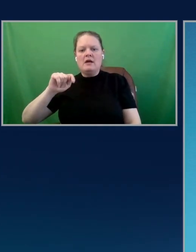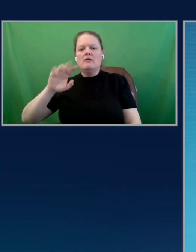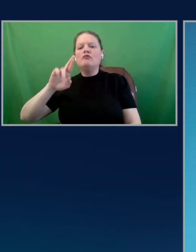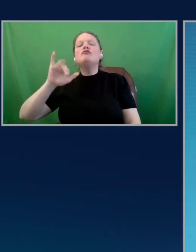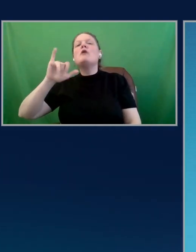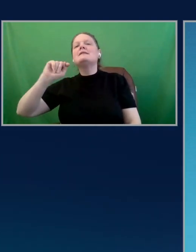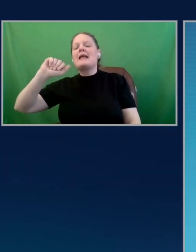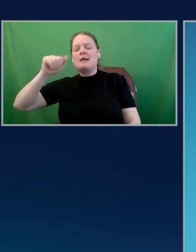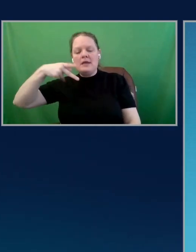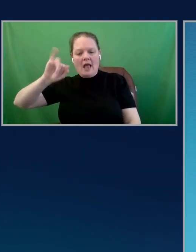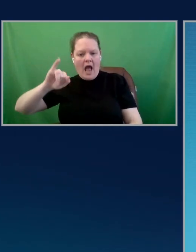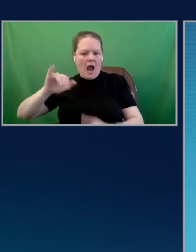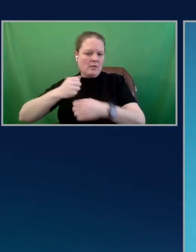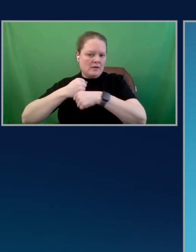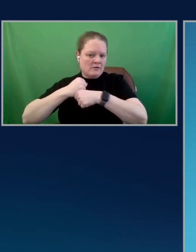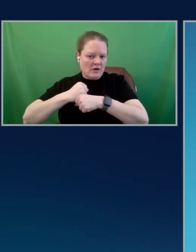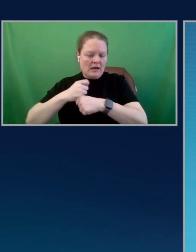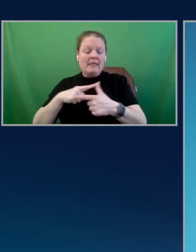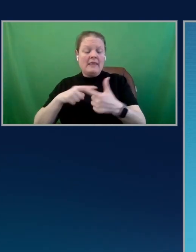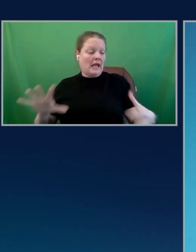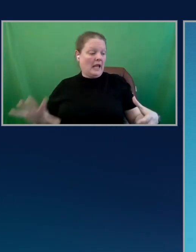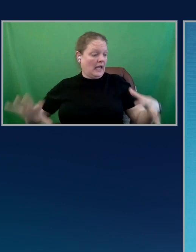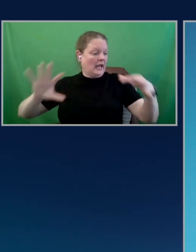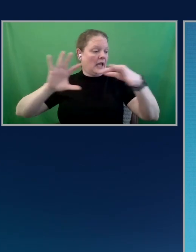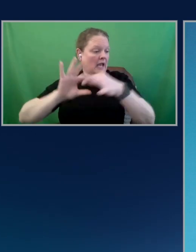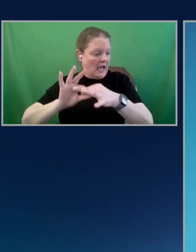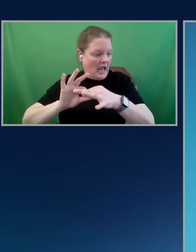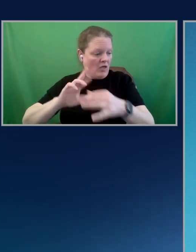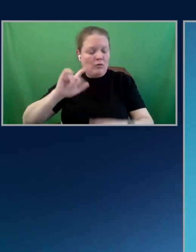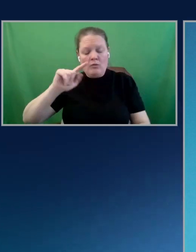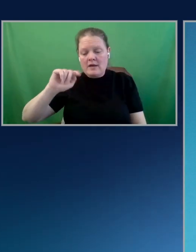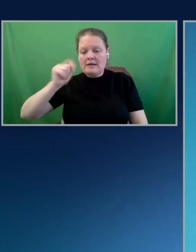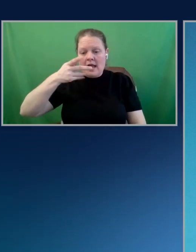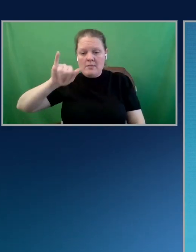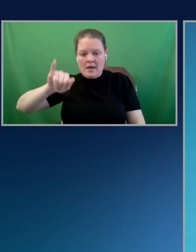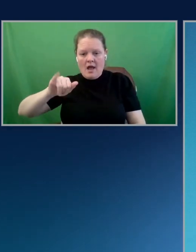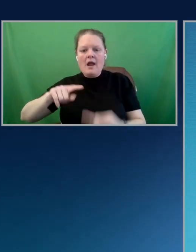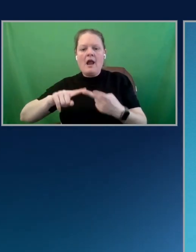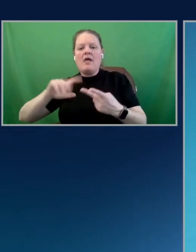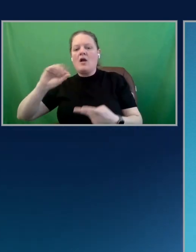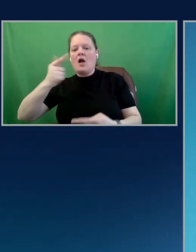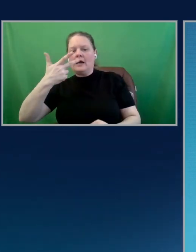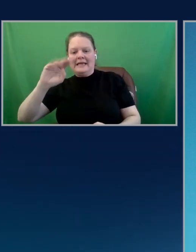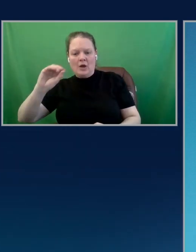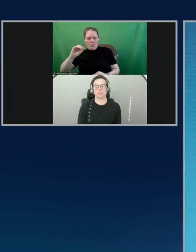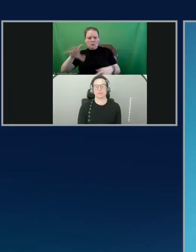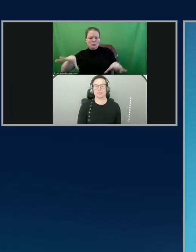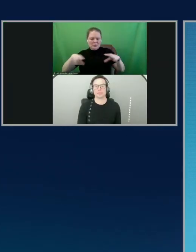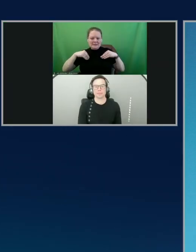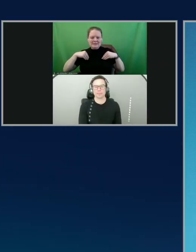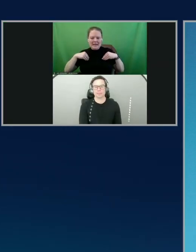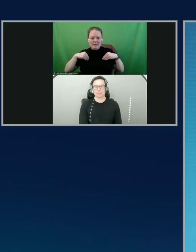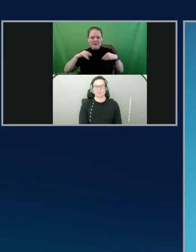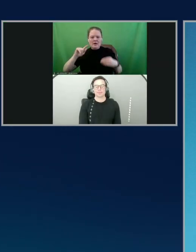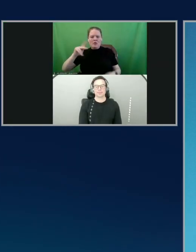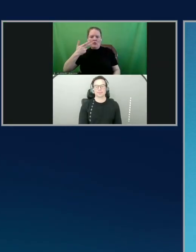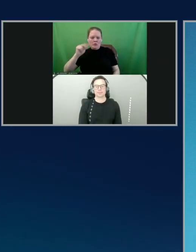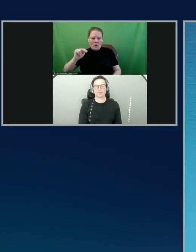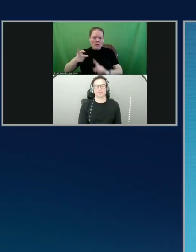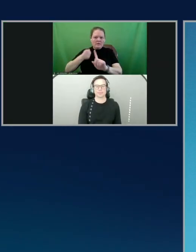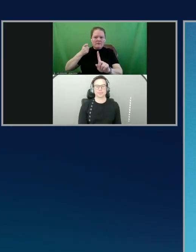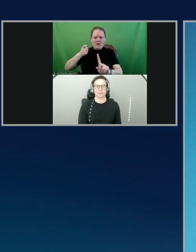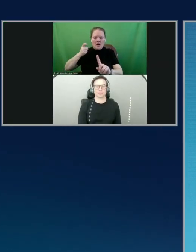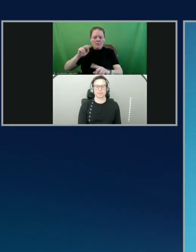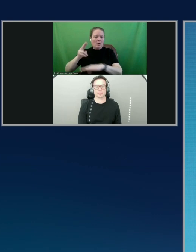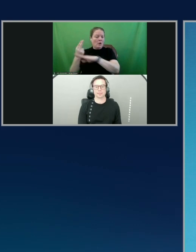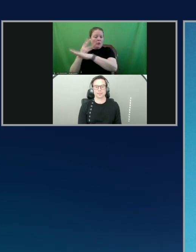it made the connection for me between that REST API and the Cognito auth to accept, you know, the tokens coming from the users that